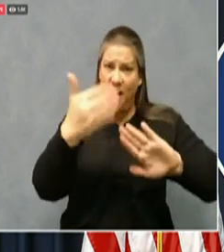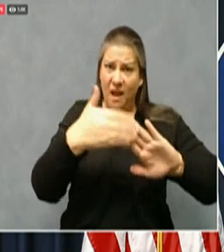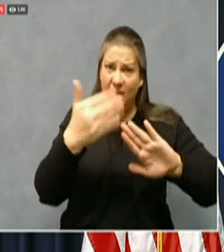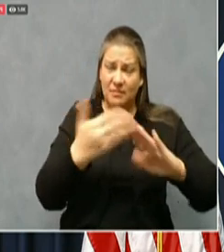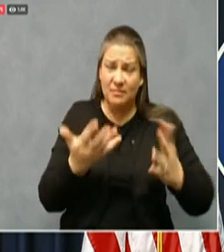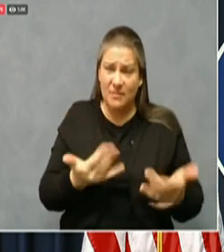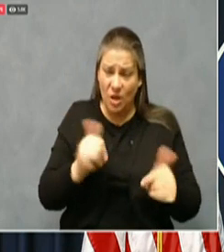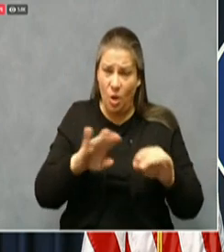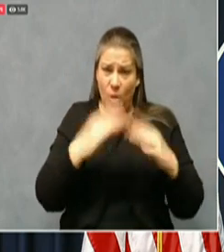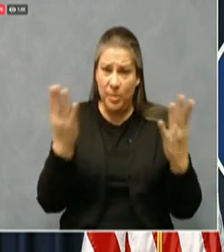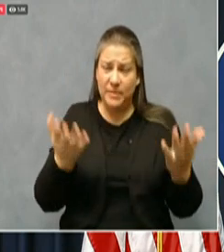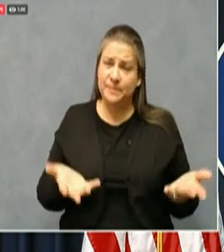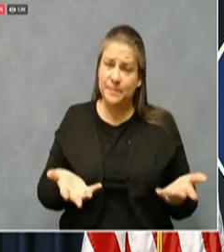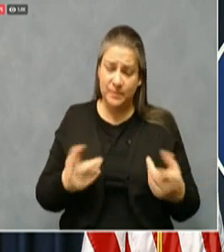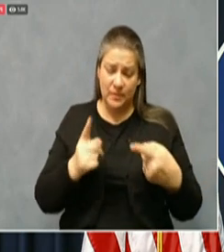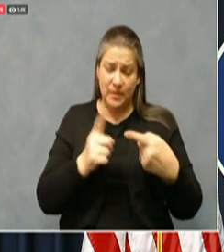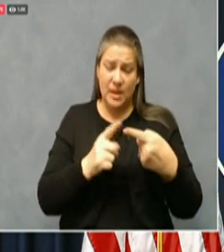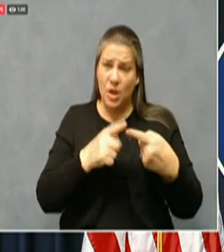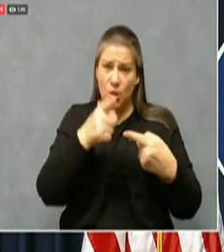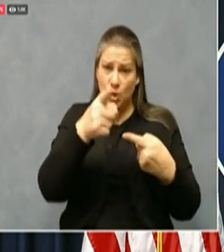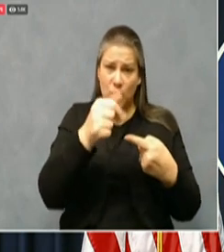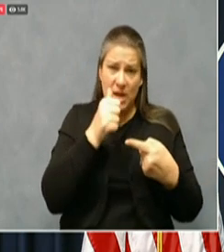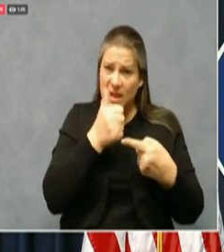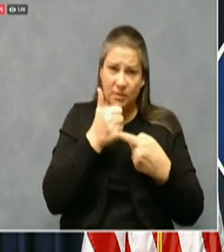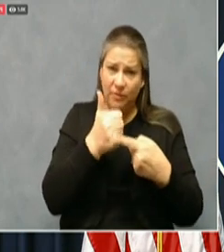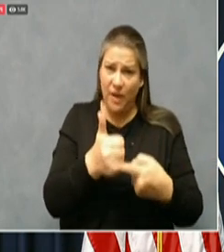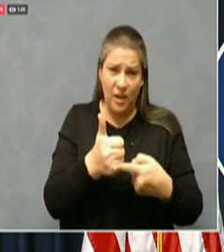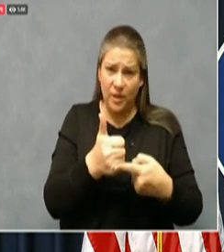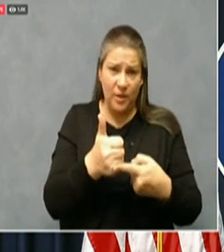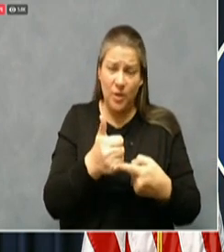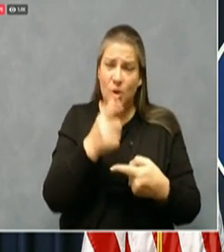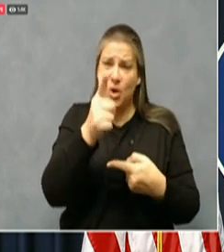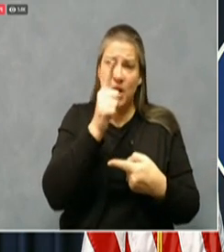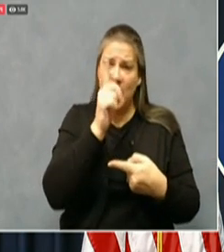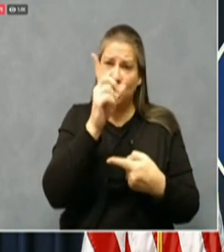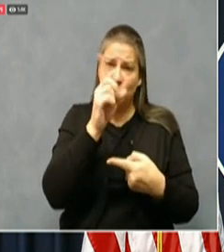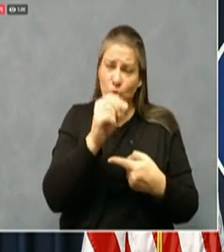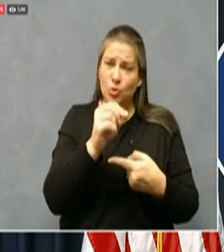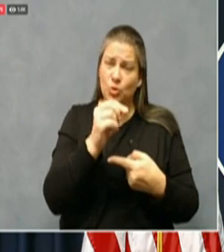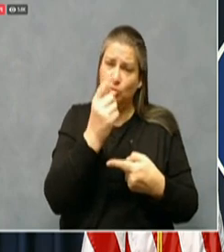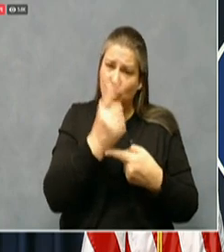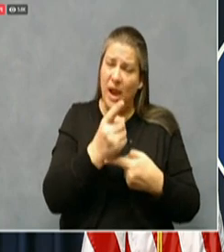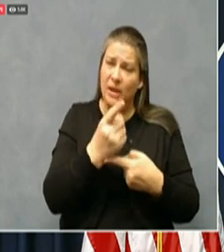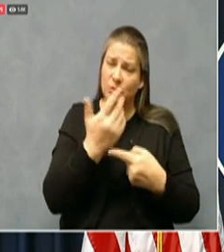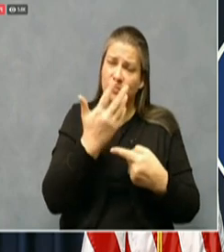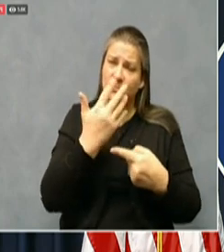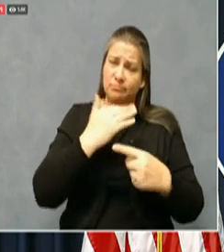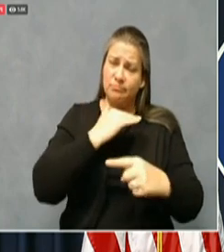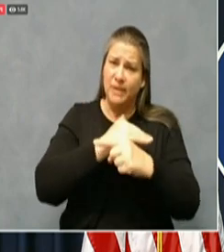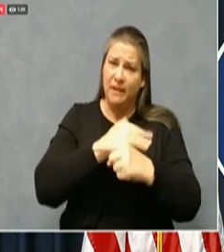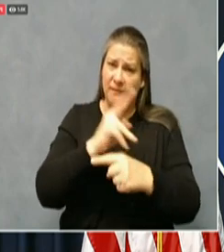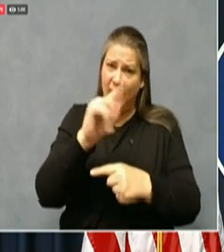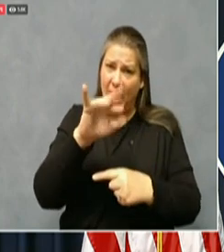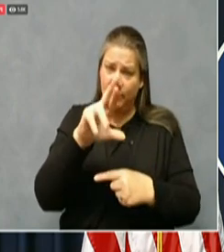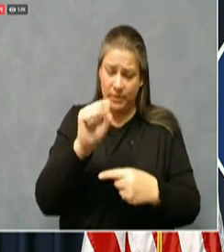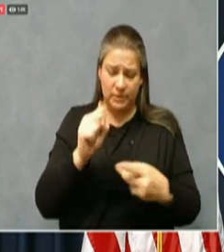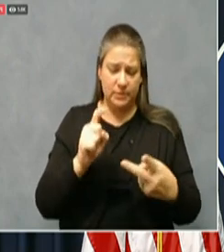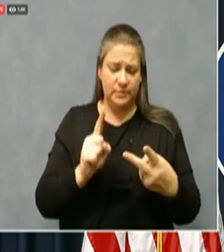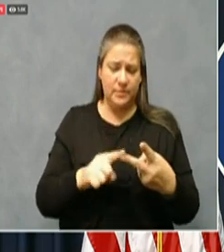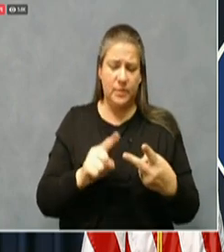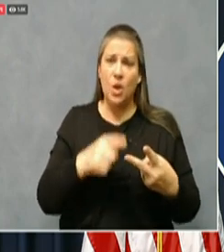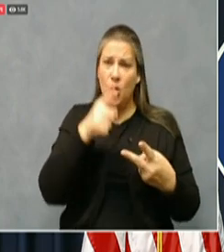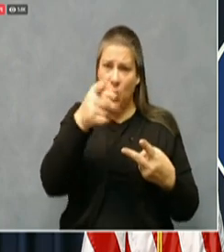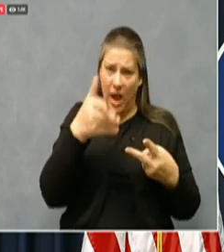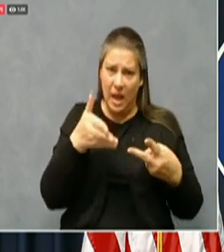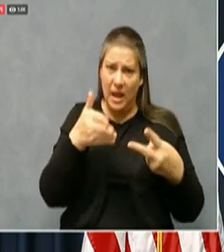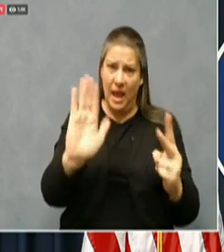you're not doing your part to defeat this virus. And number two, you are allowing further spread where you make it possible that